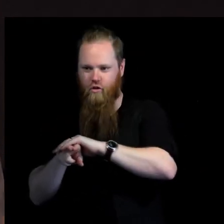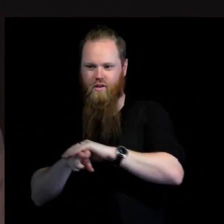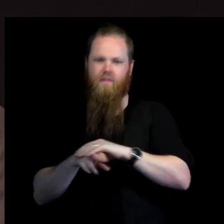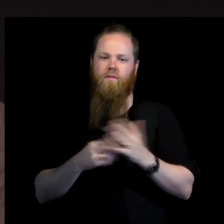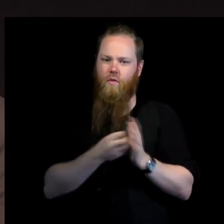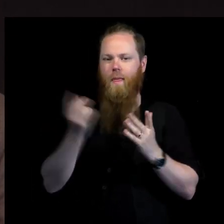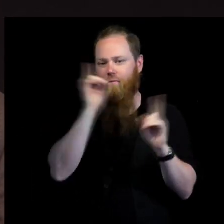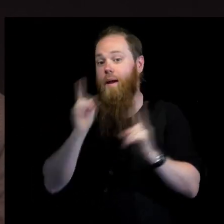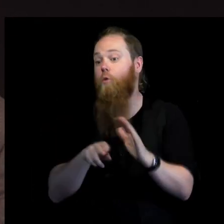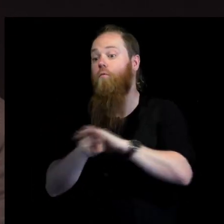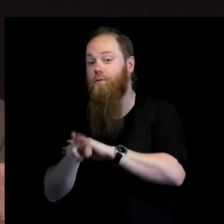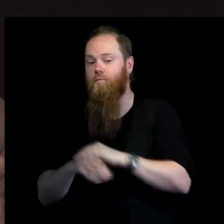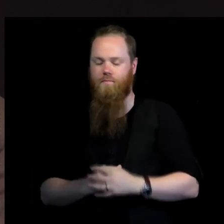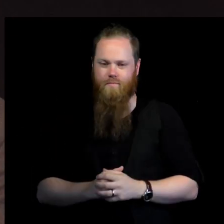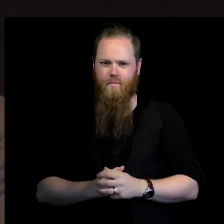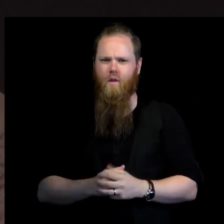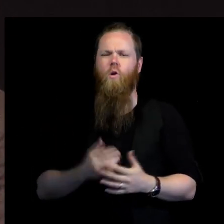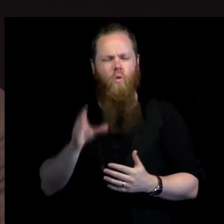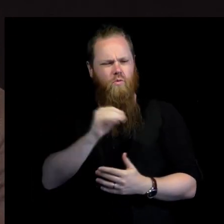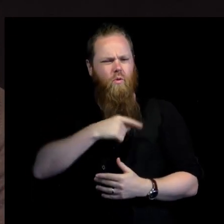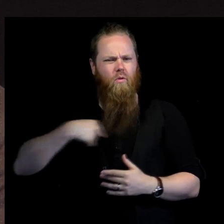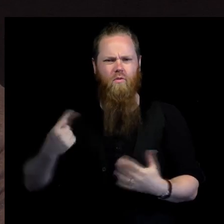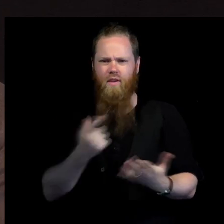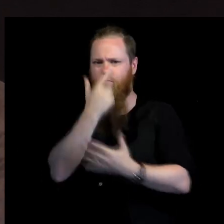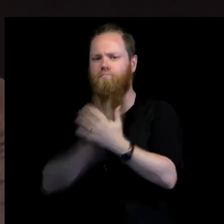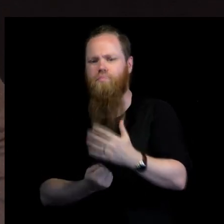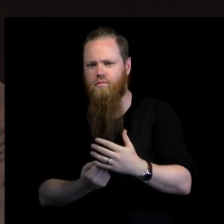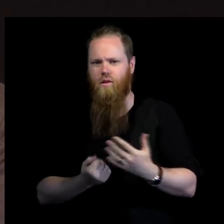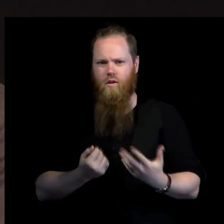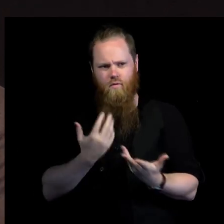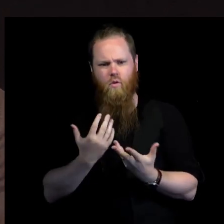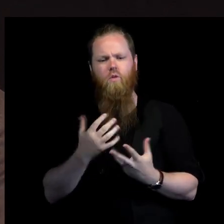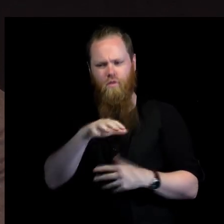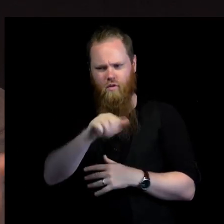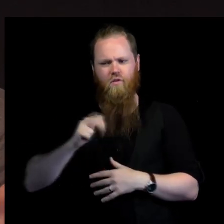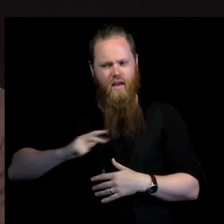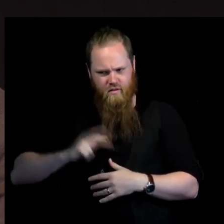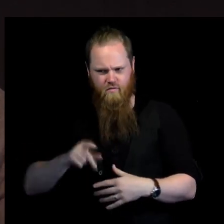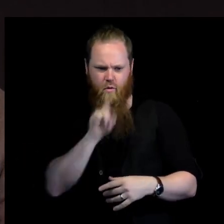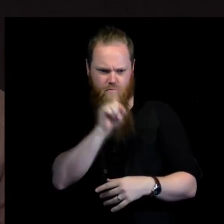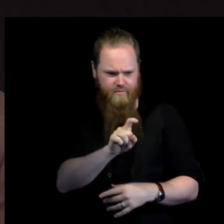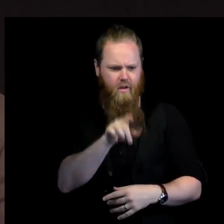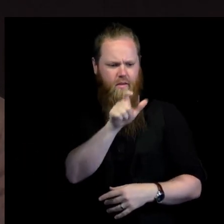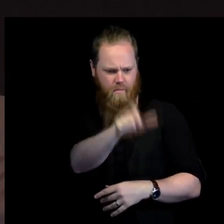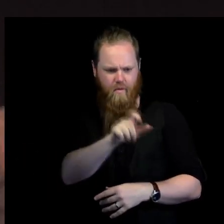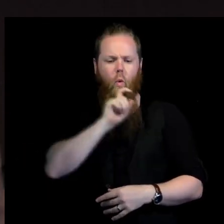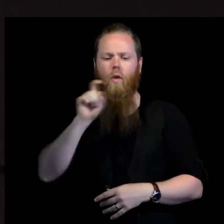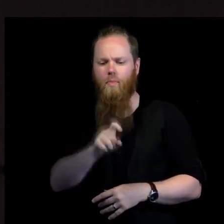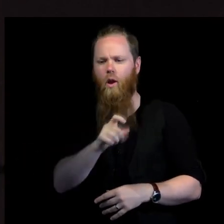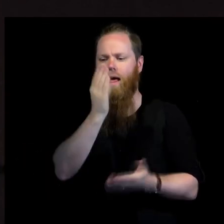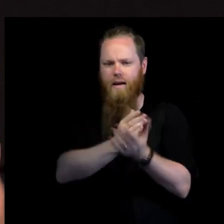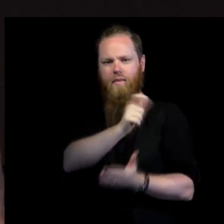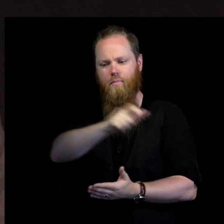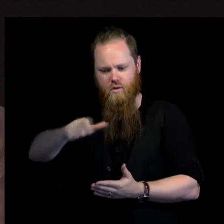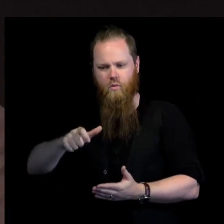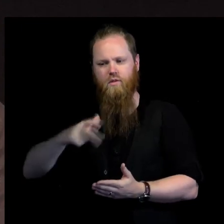say that in many situations, we fail to hold those responsible for these mass disasters and mass crises, causing displacement to justice,